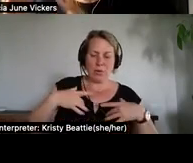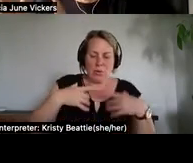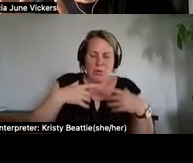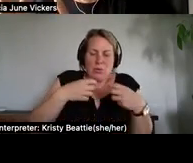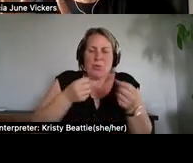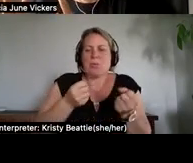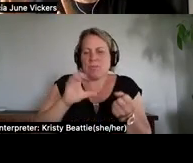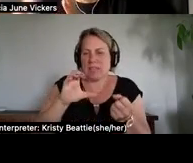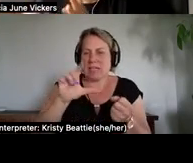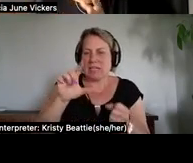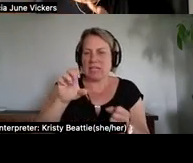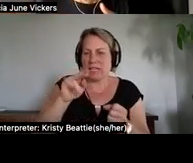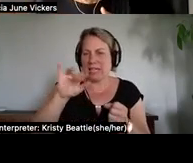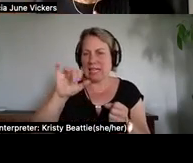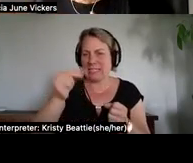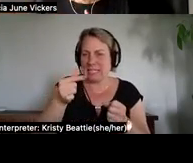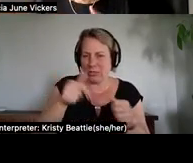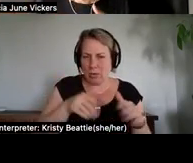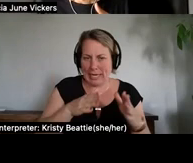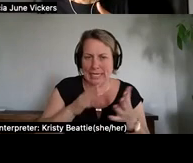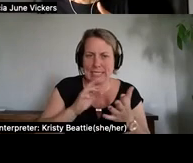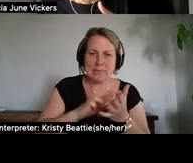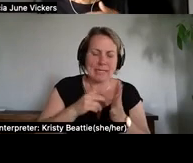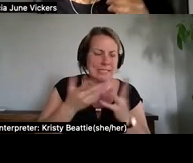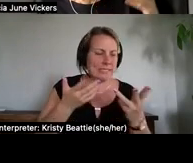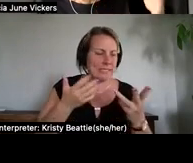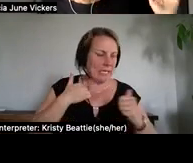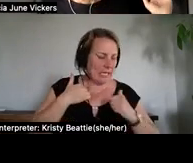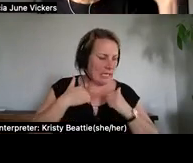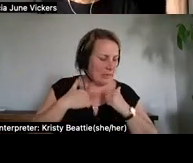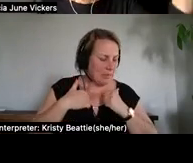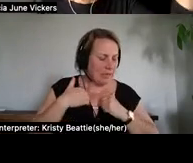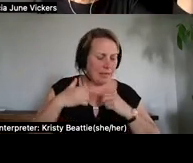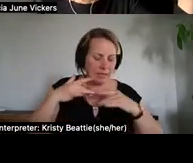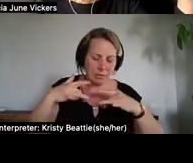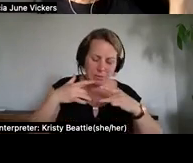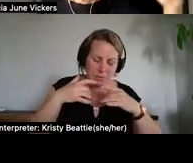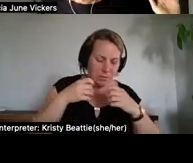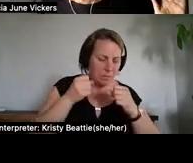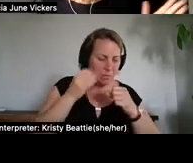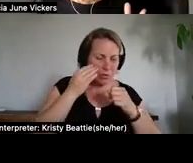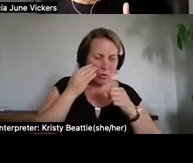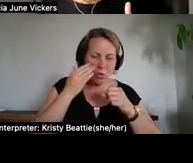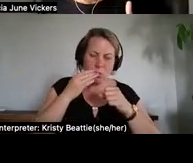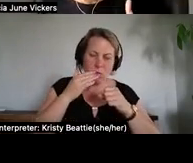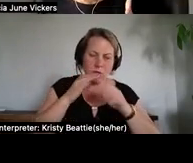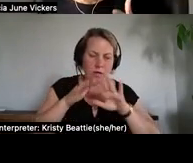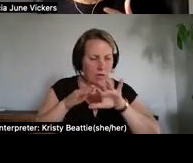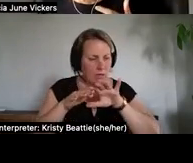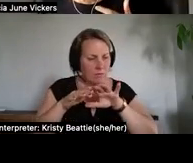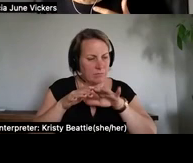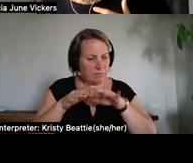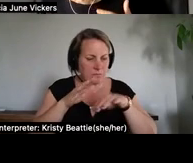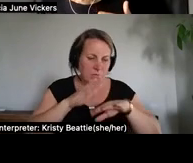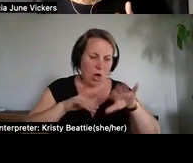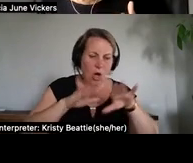our cleansing ways being bathing uh on the all along the coast bathing using uh